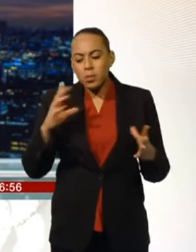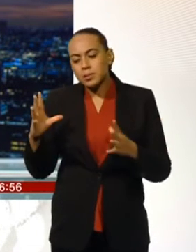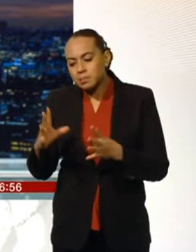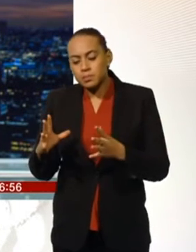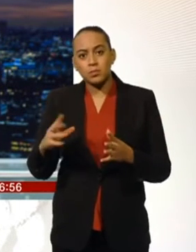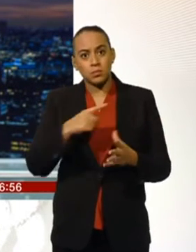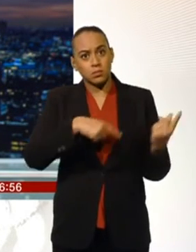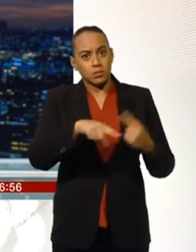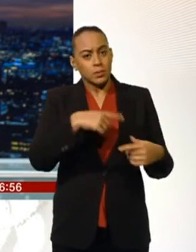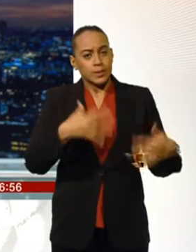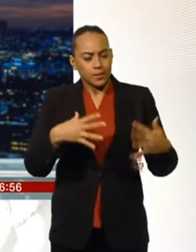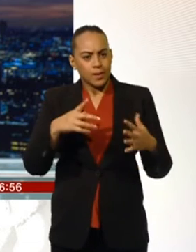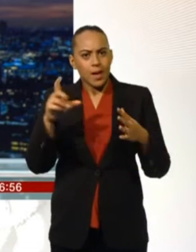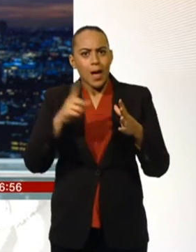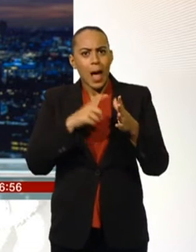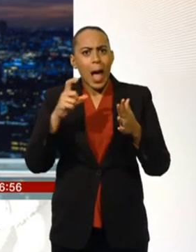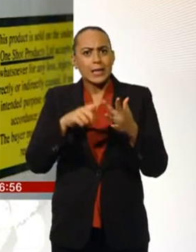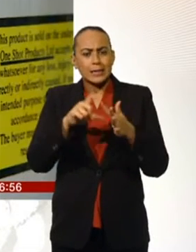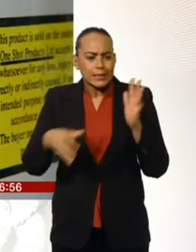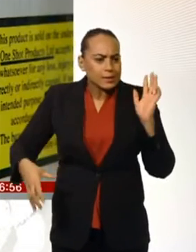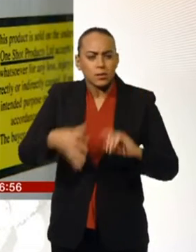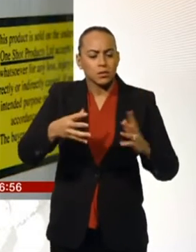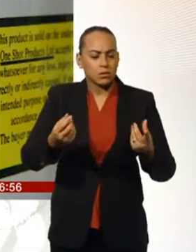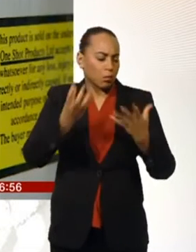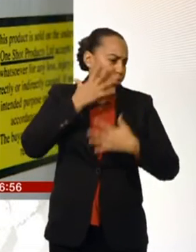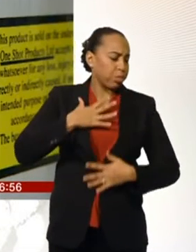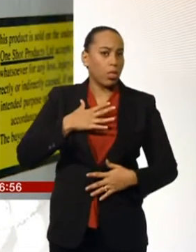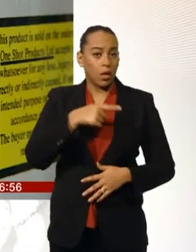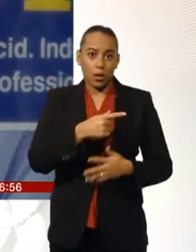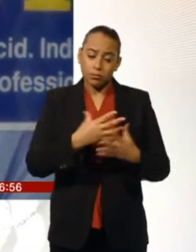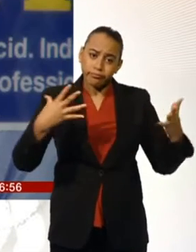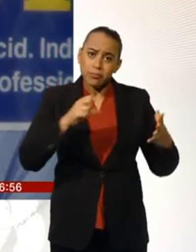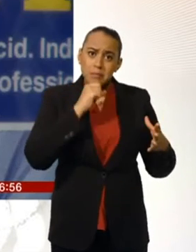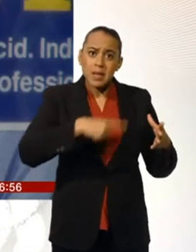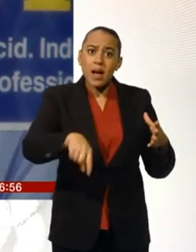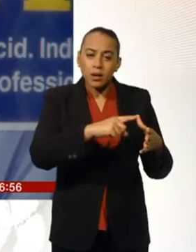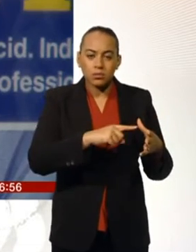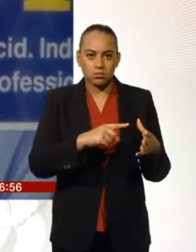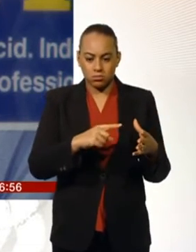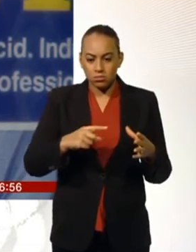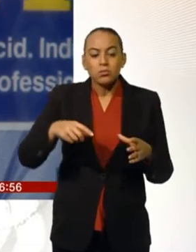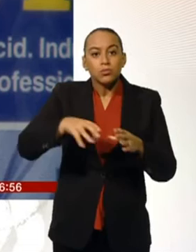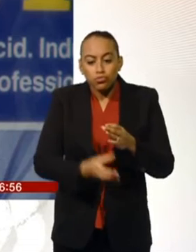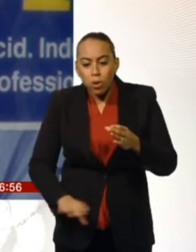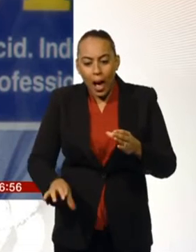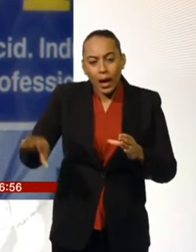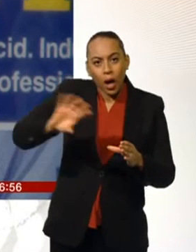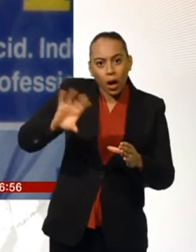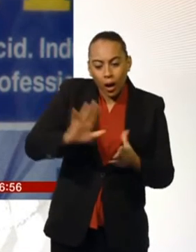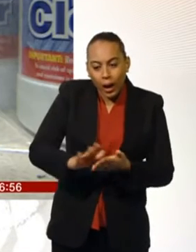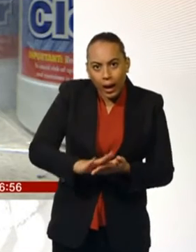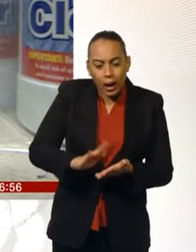acid attacks in London since 2012. Drain cleaner, sulphuric acid and bleach were among the substances used in the 26